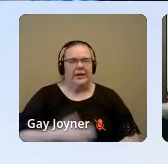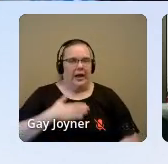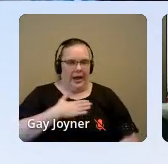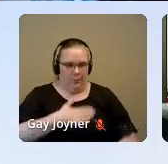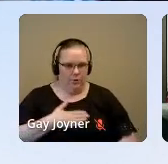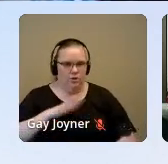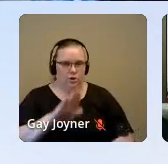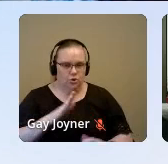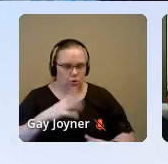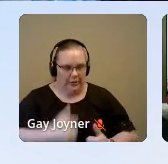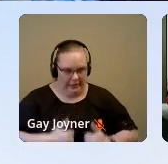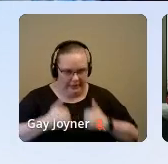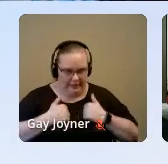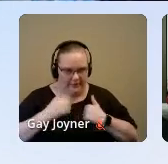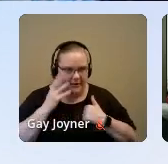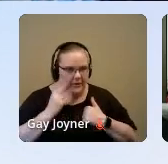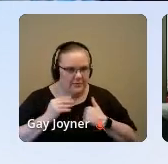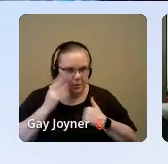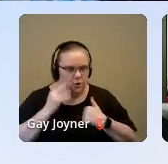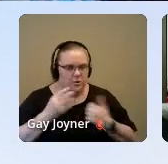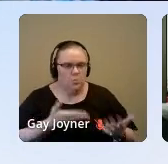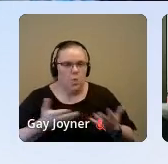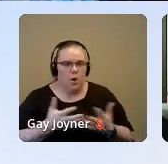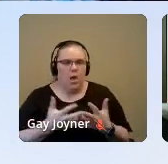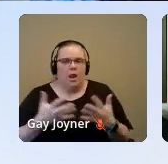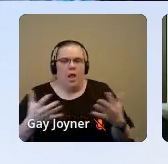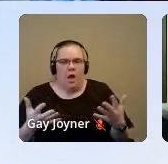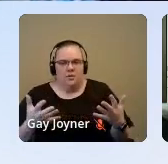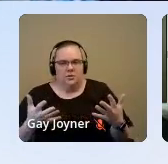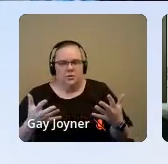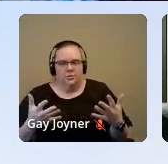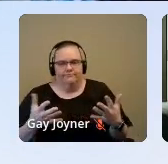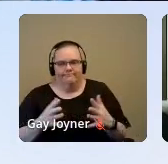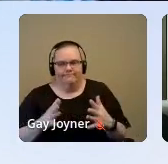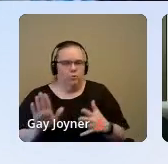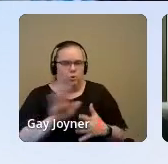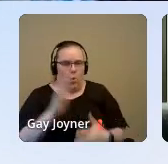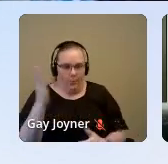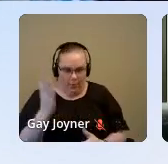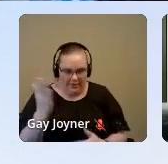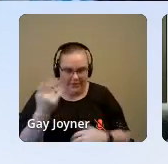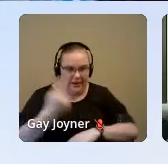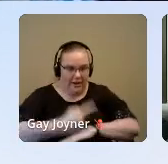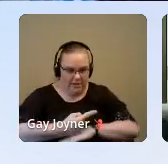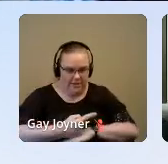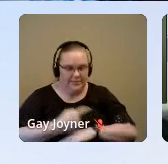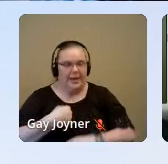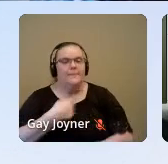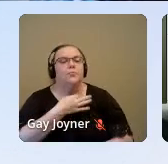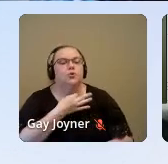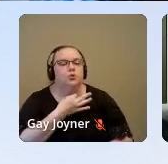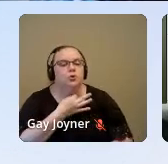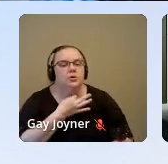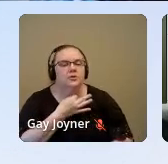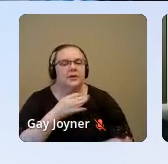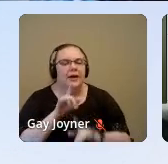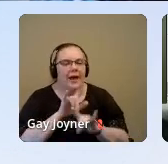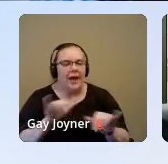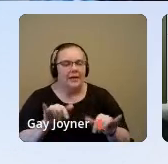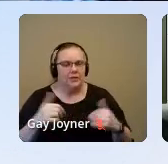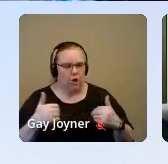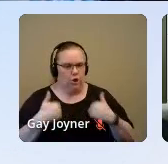lived experience. It brought a whole lot to your presentation today. I'm curious, as a younger